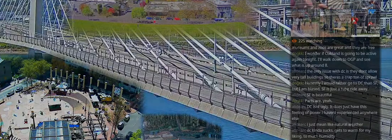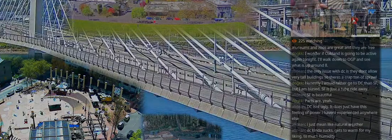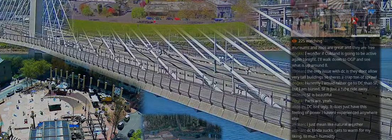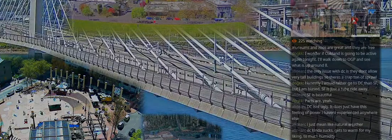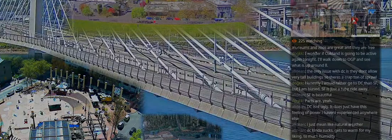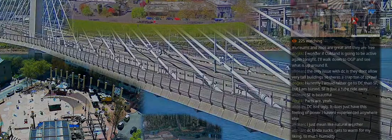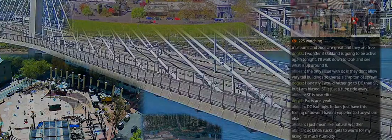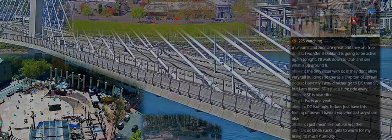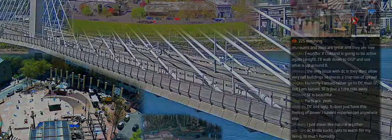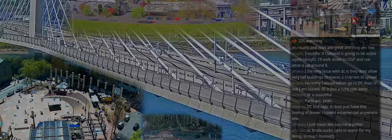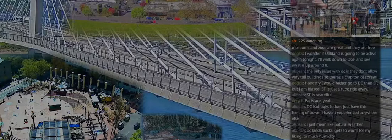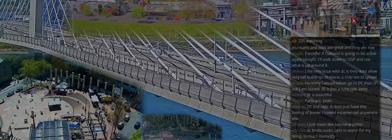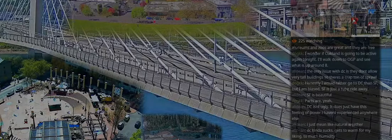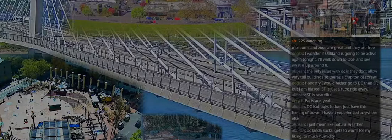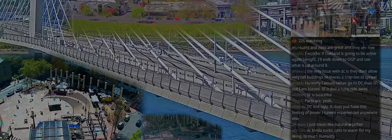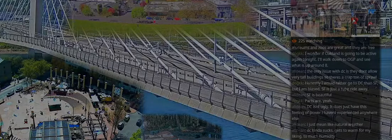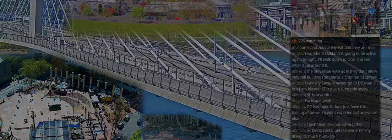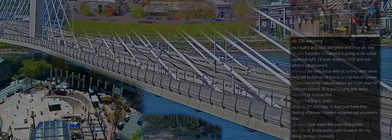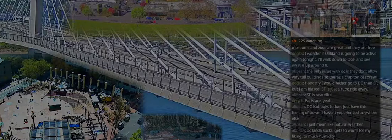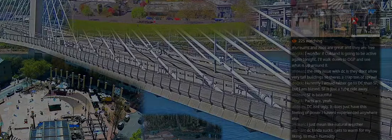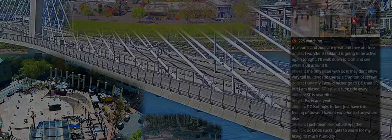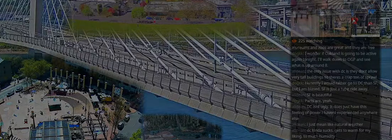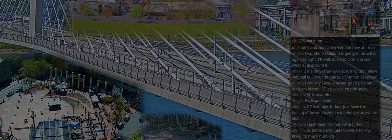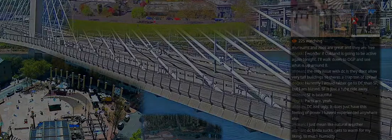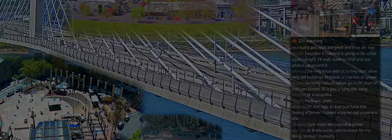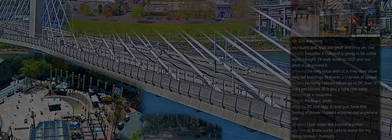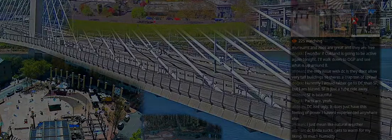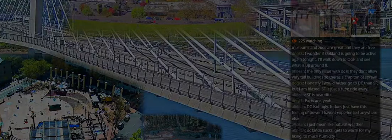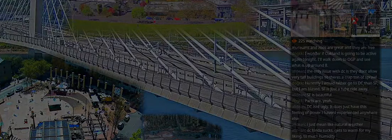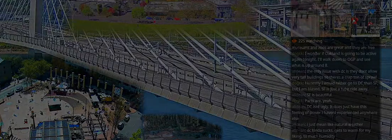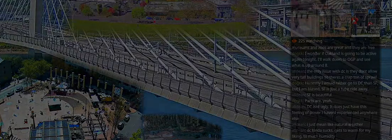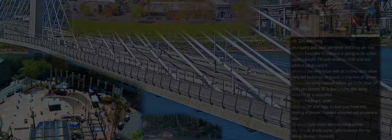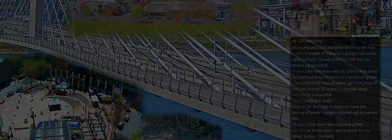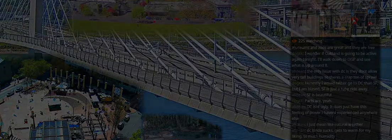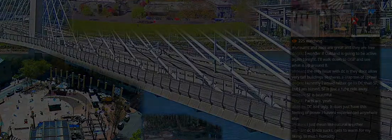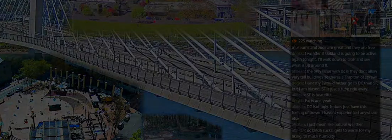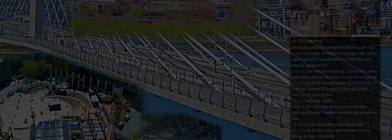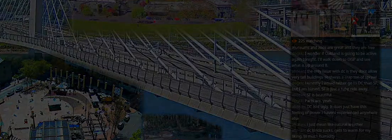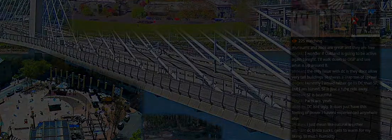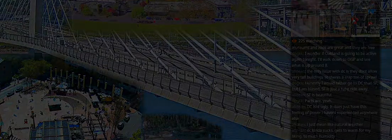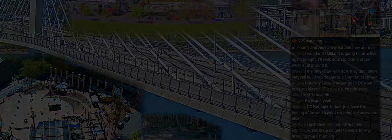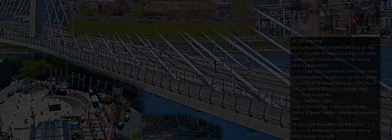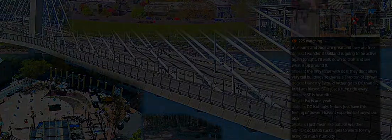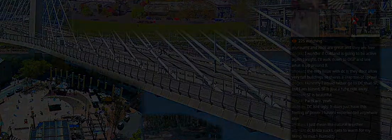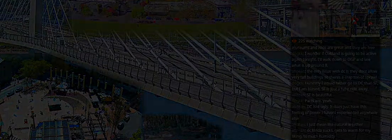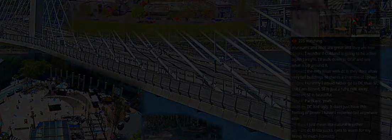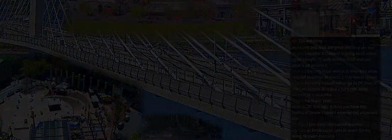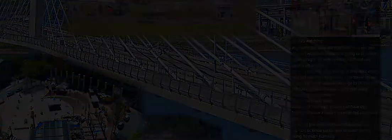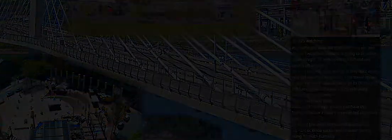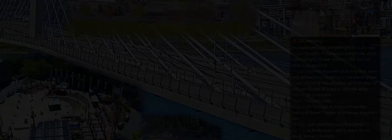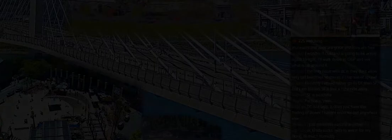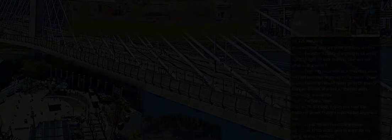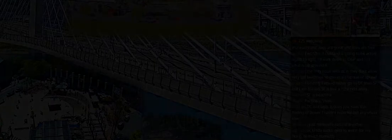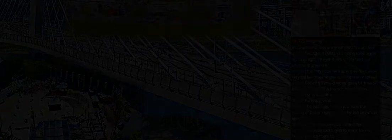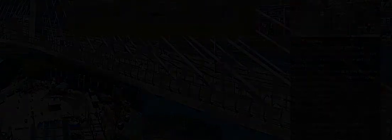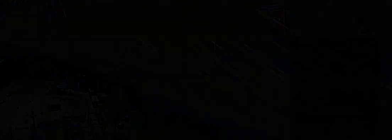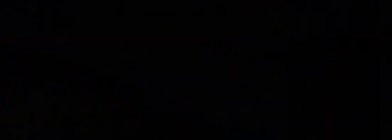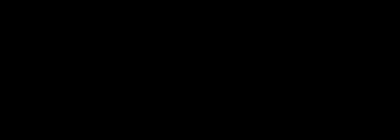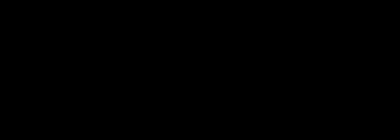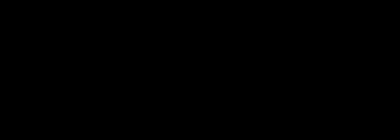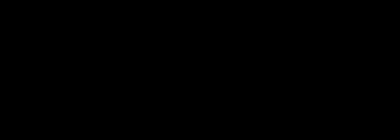threaten several villages. Humble communities of poor farmers who grow corn, beans, coffee, and avocados on